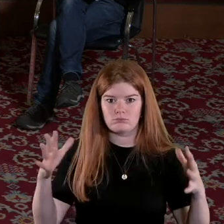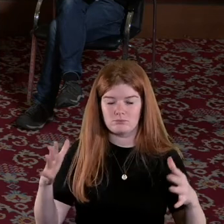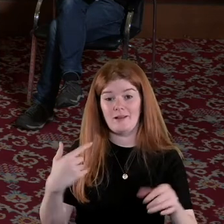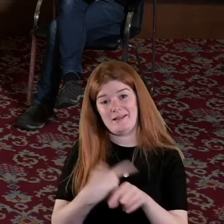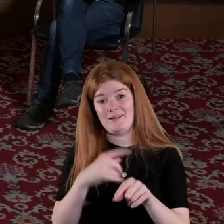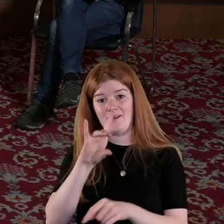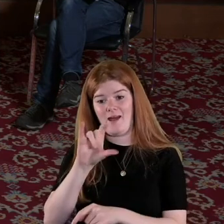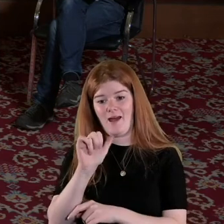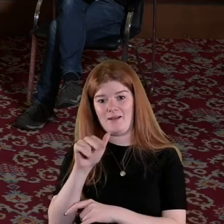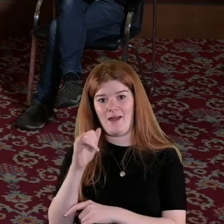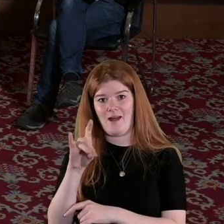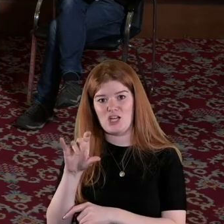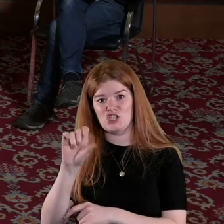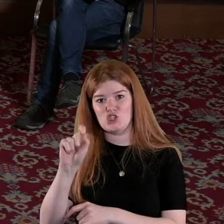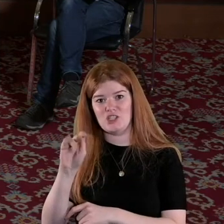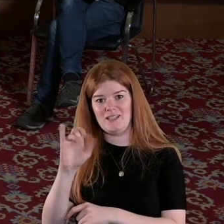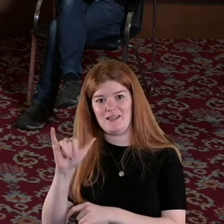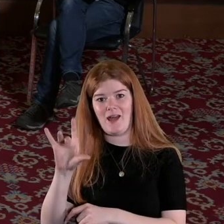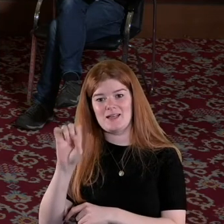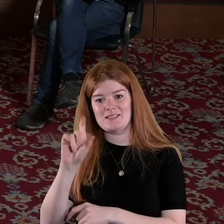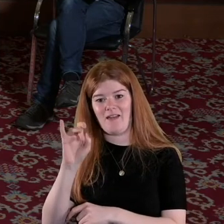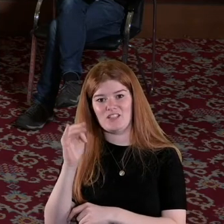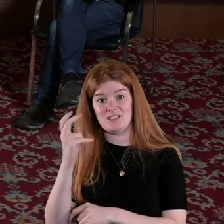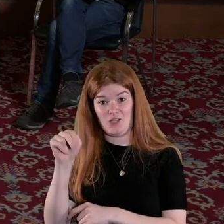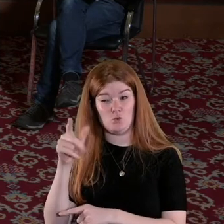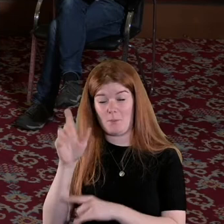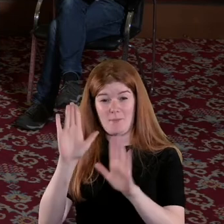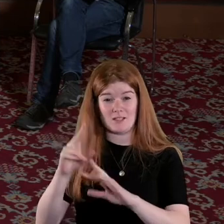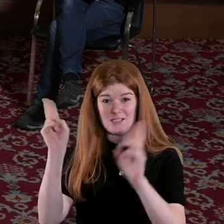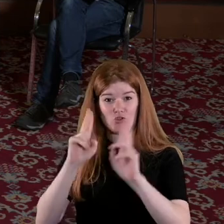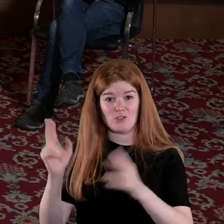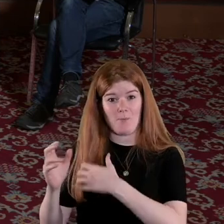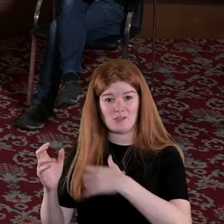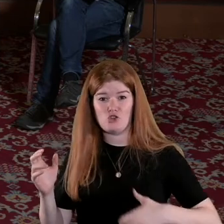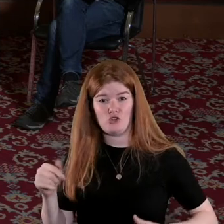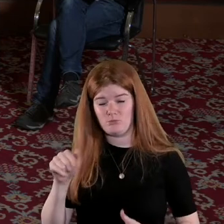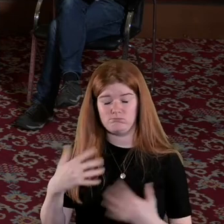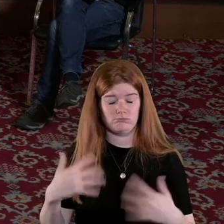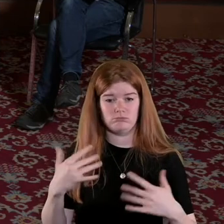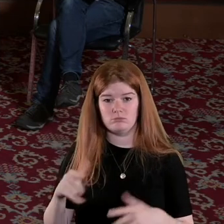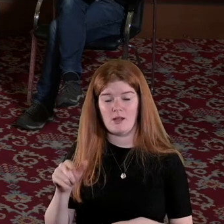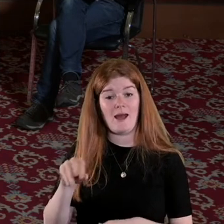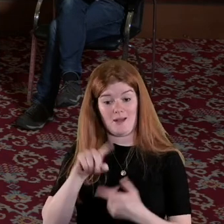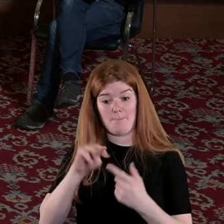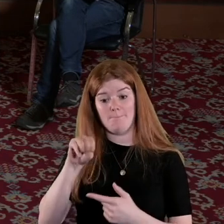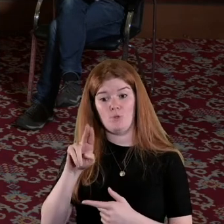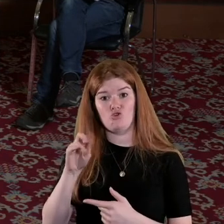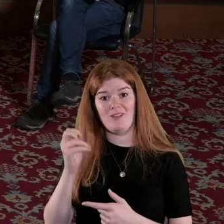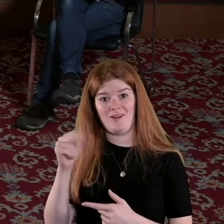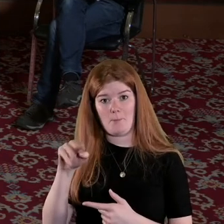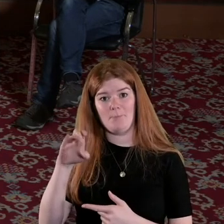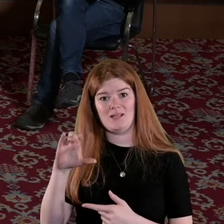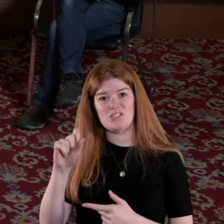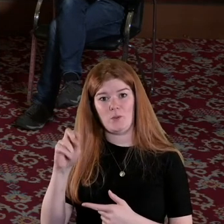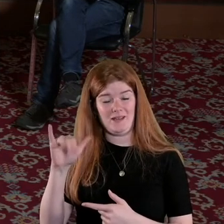Hannah Shee Skeffington an amazing international ambassador Muriel McSweeney we were talking about this at the beginning